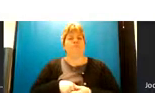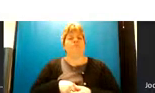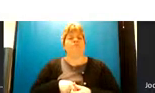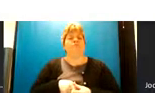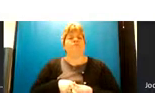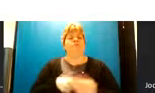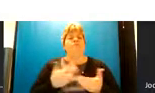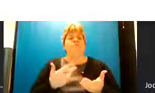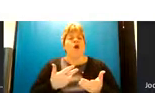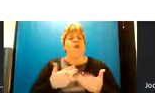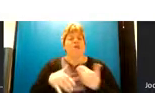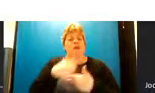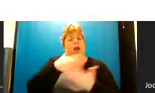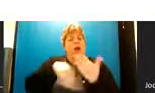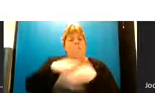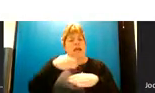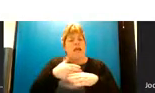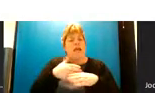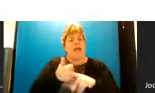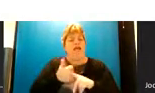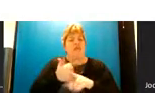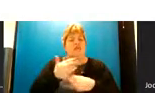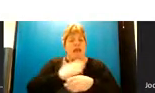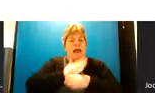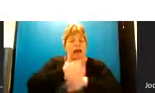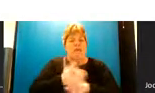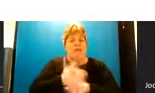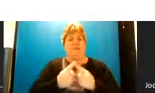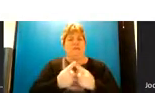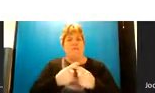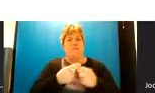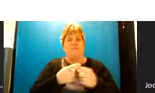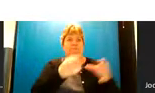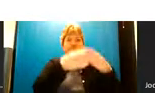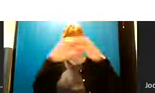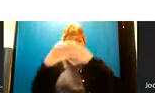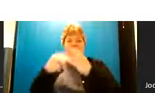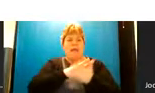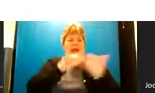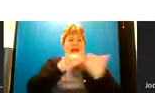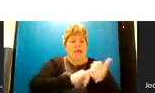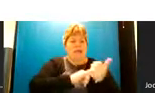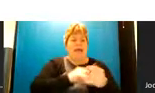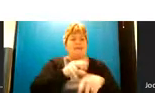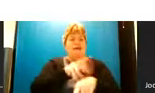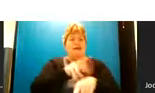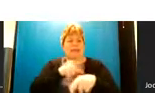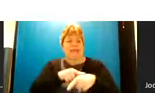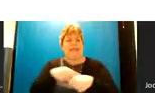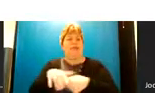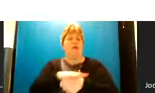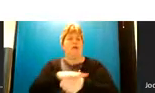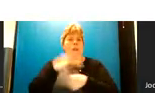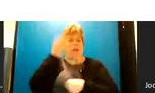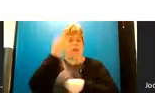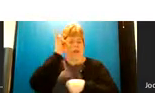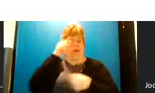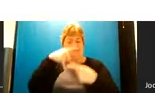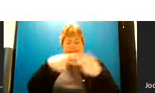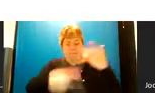very much a combination of of effort between um different nhs bodies the police the local authorities etc etc